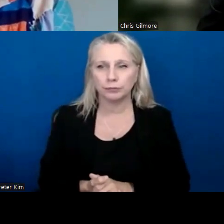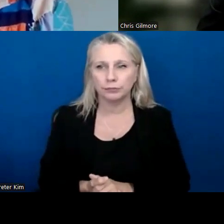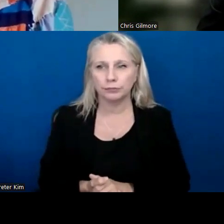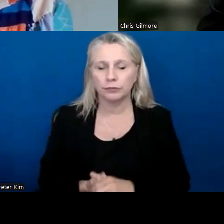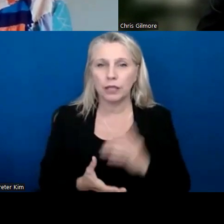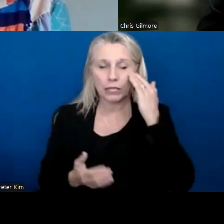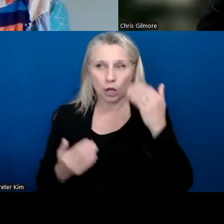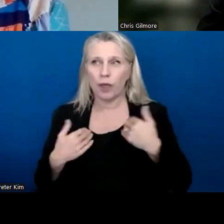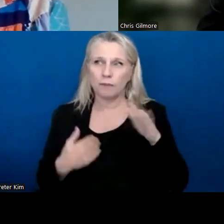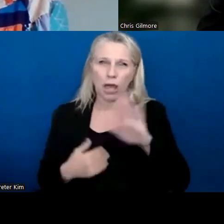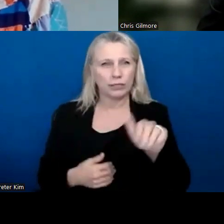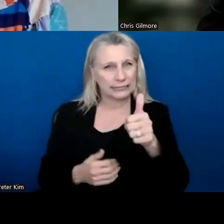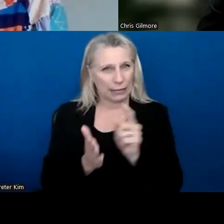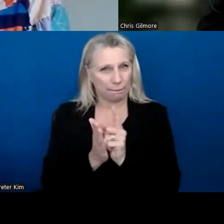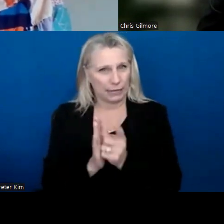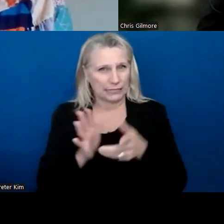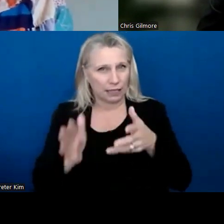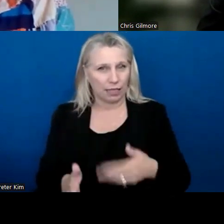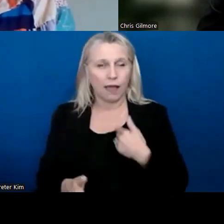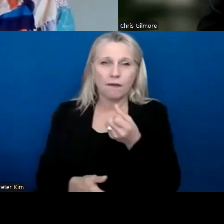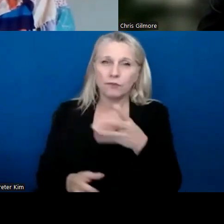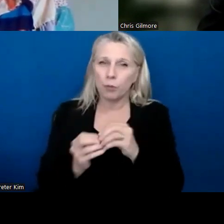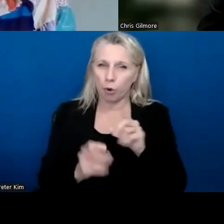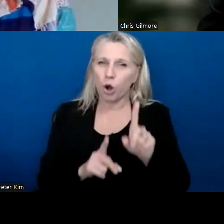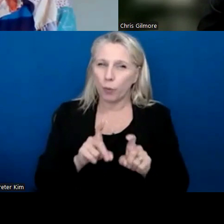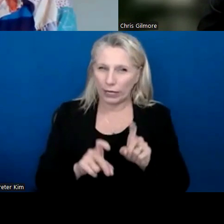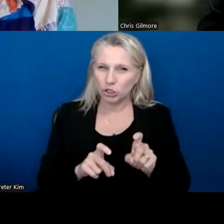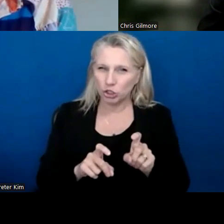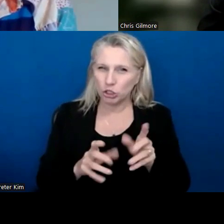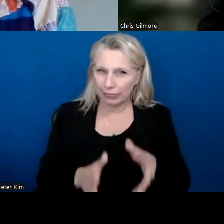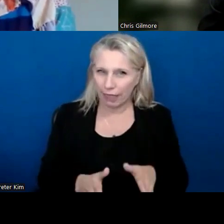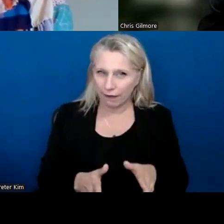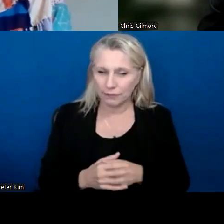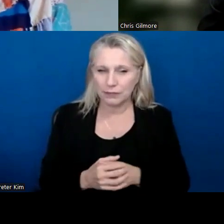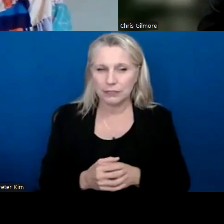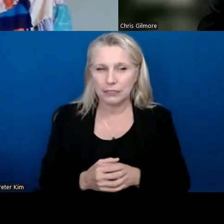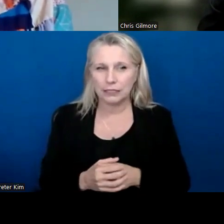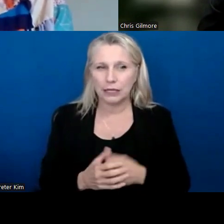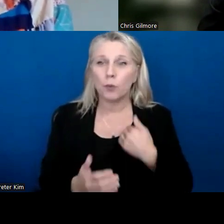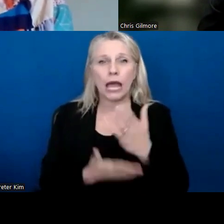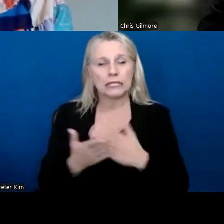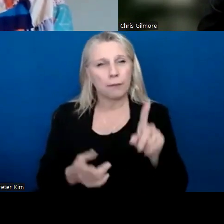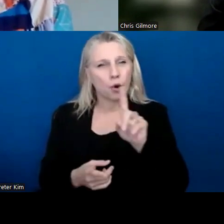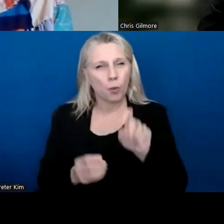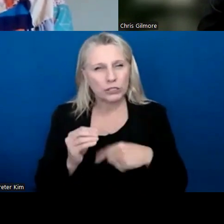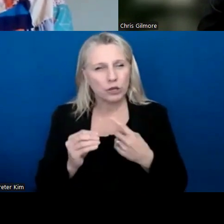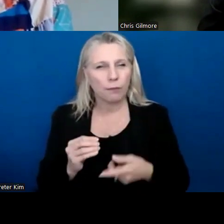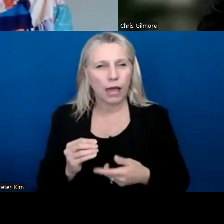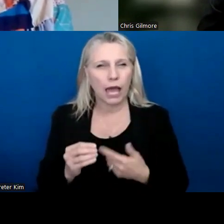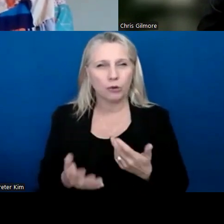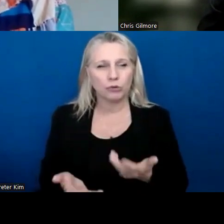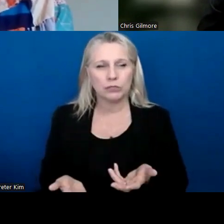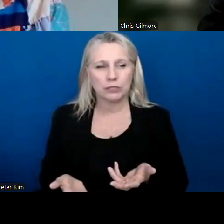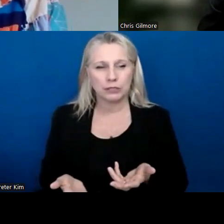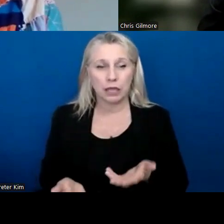we have about 10 minutes left. I've got a couple questions left for you all too. Um, we've had some questions about, um,